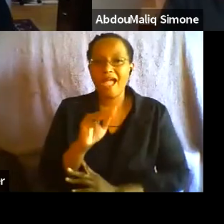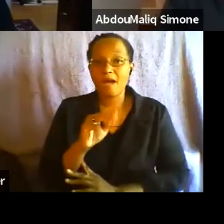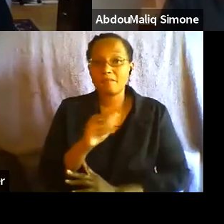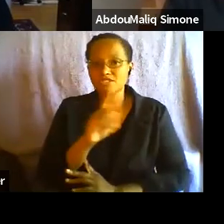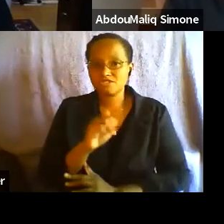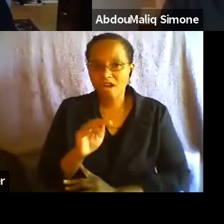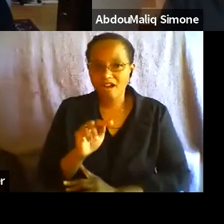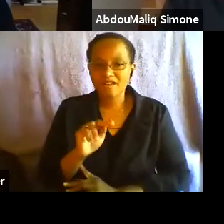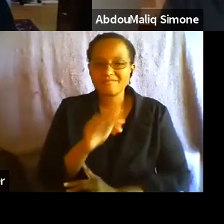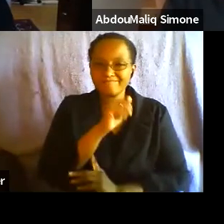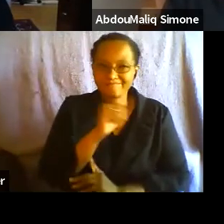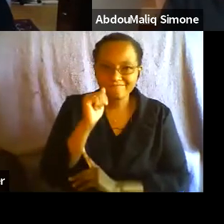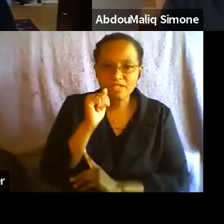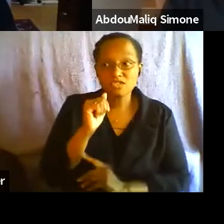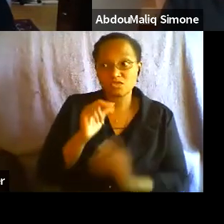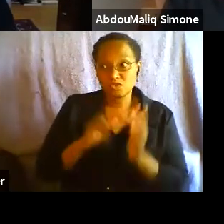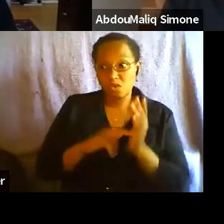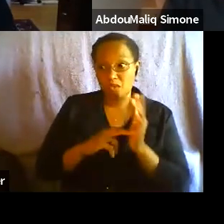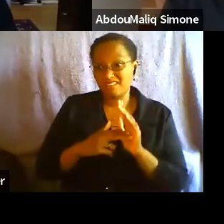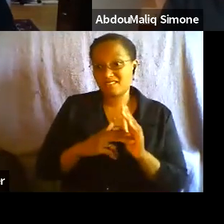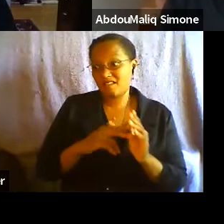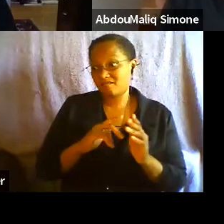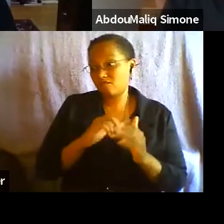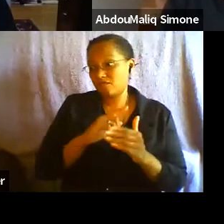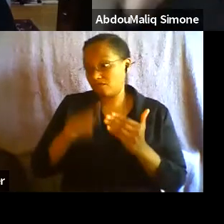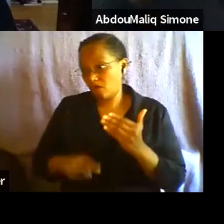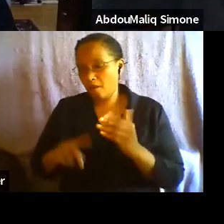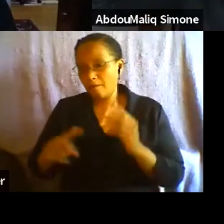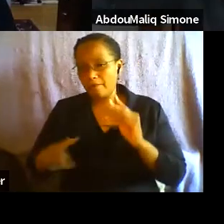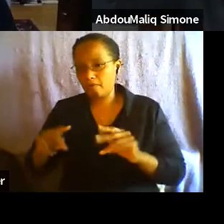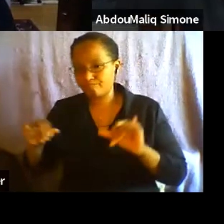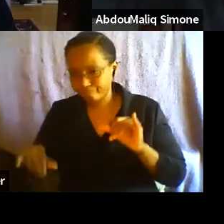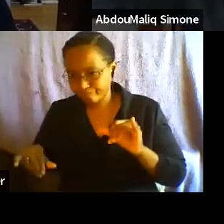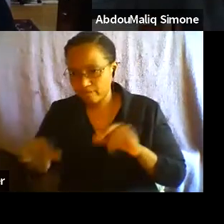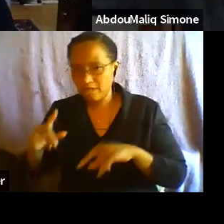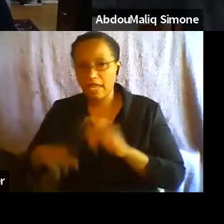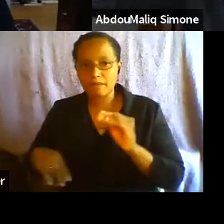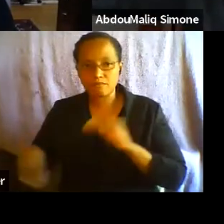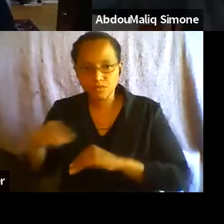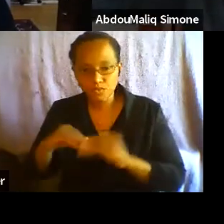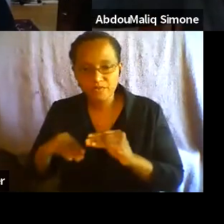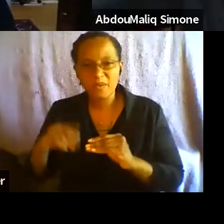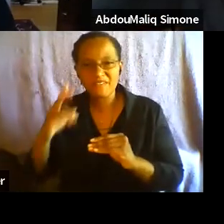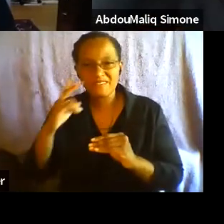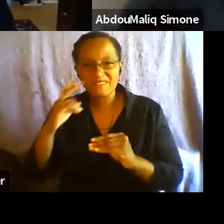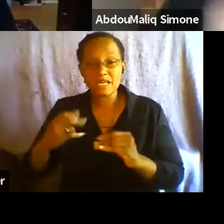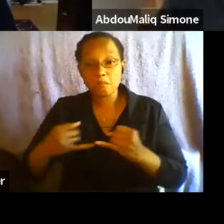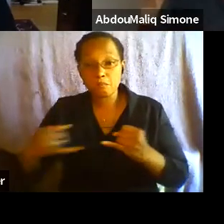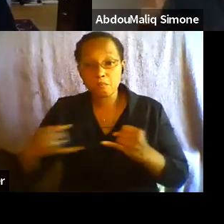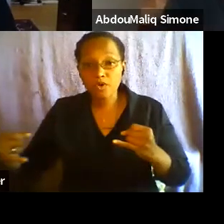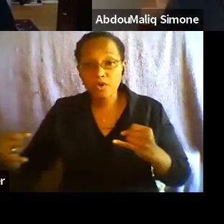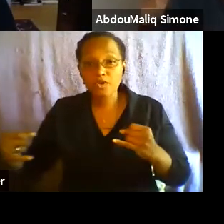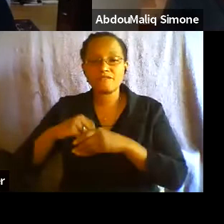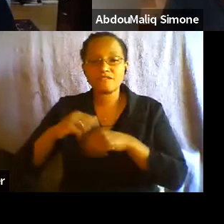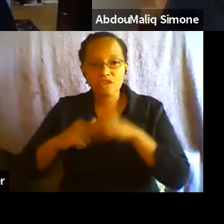we have seen things like border infrastructures and surveillance infrastructures move on an international